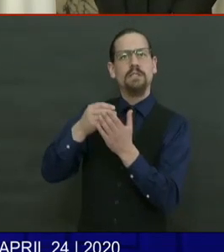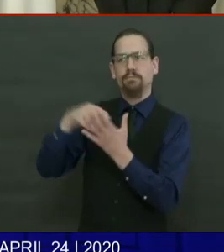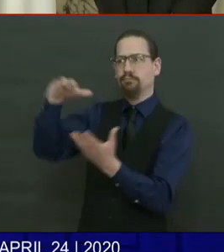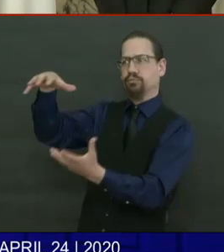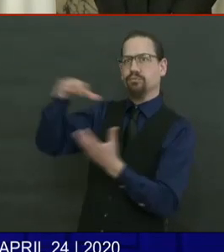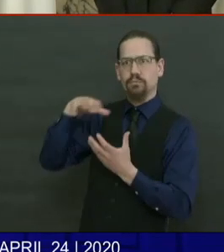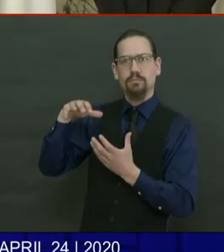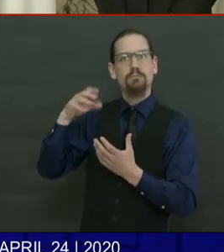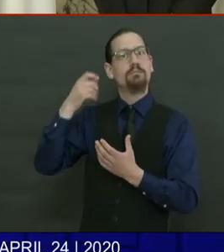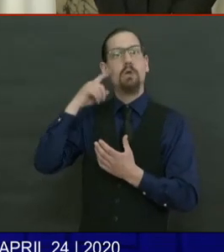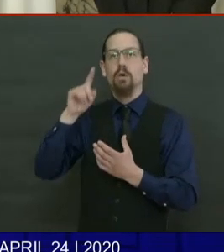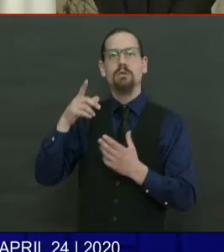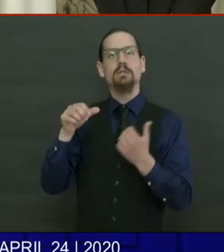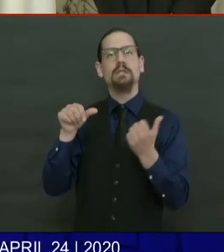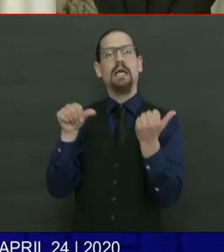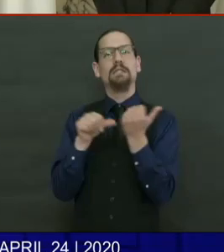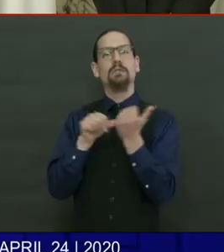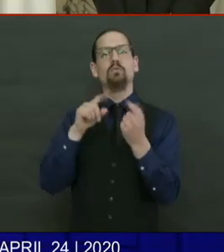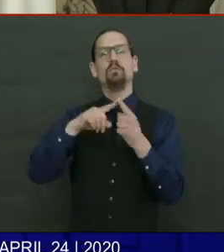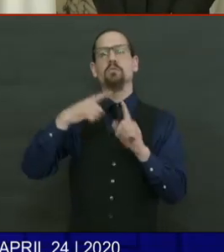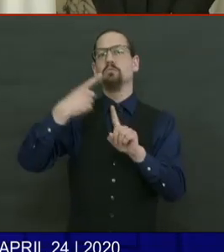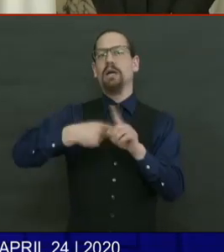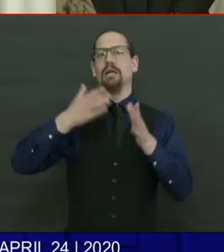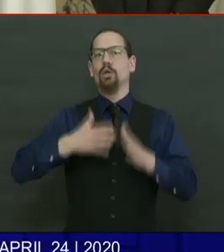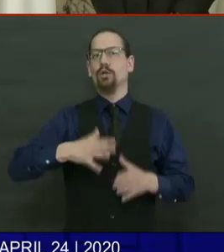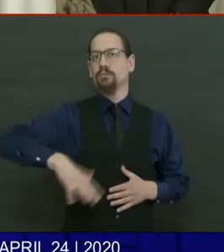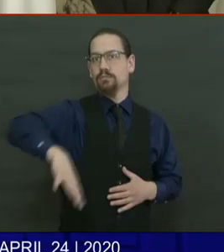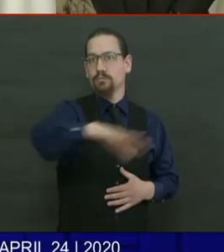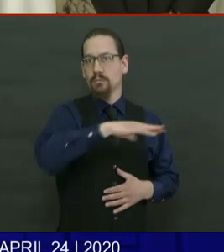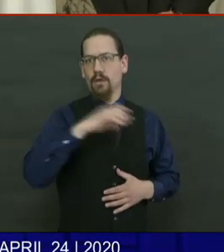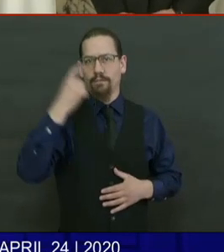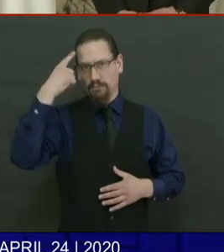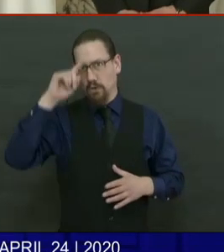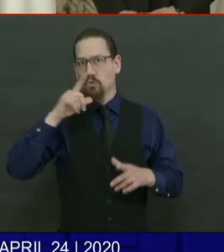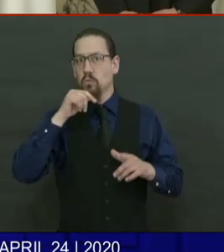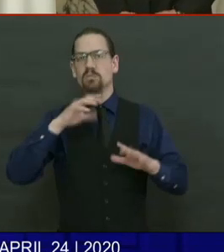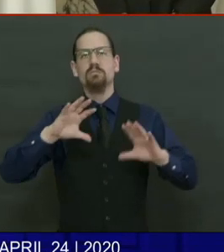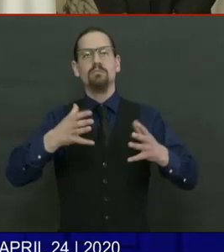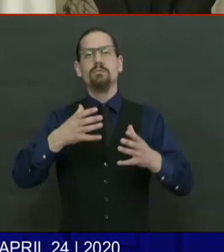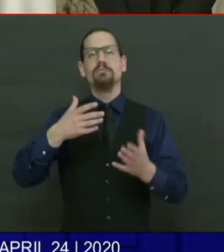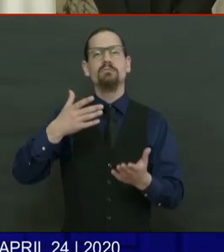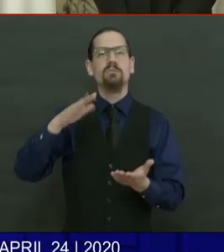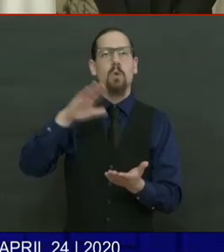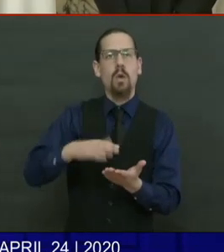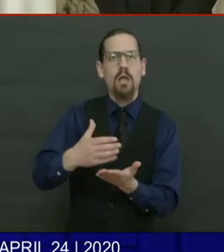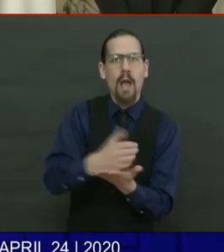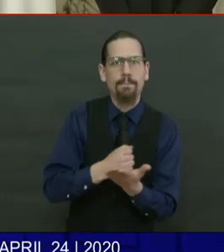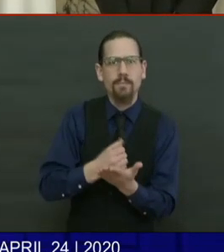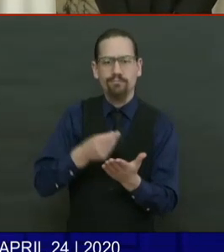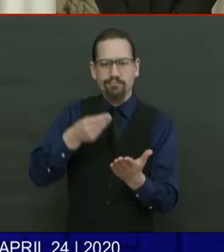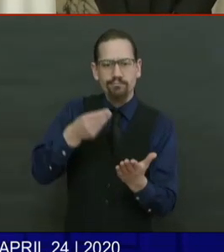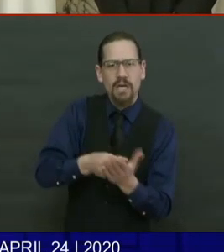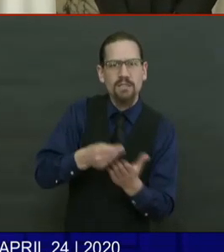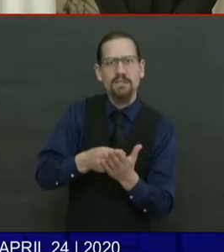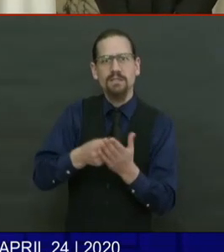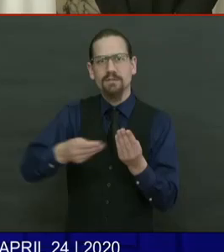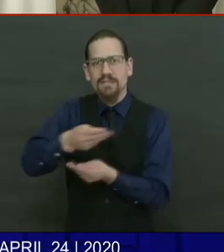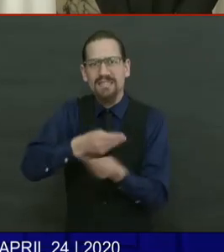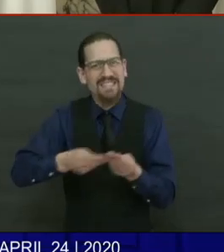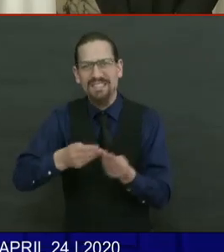finalize the details of that, so next week I'll let you know precisely who's eligible and how we plan to administer it.